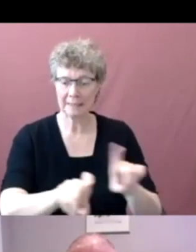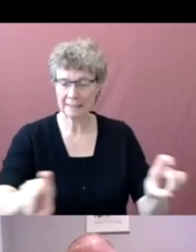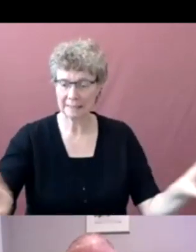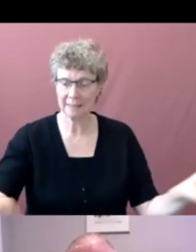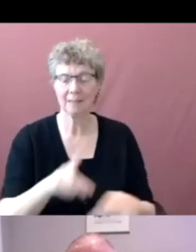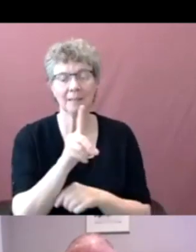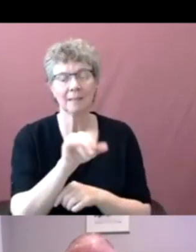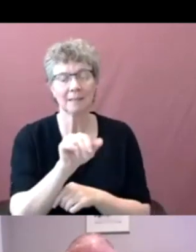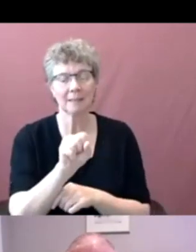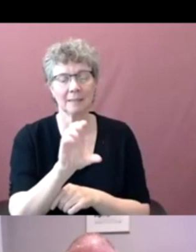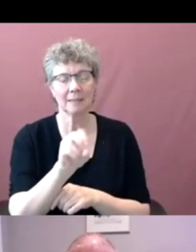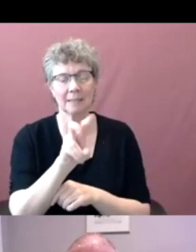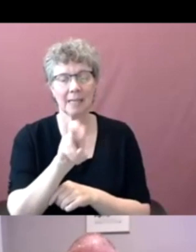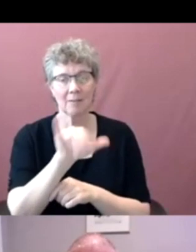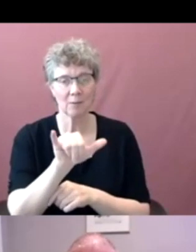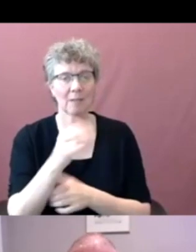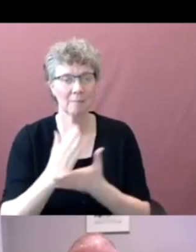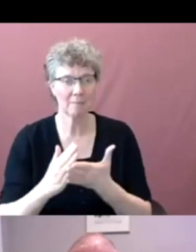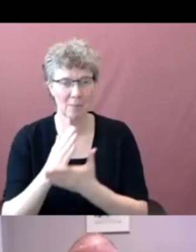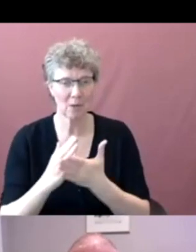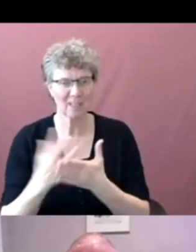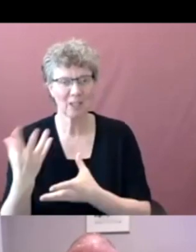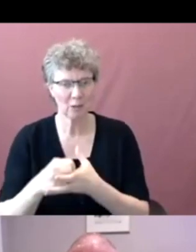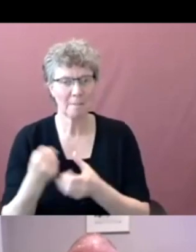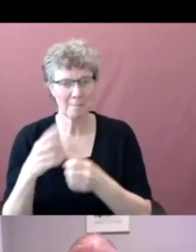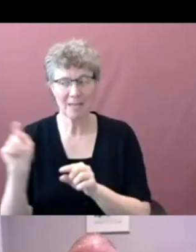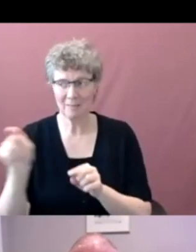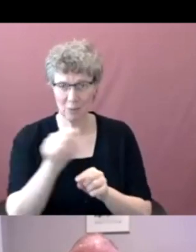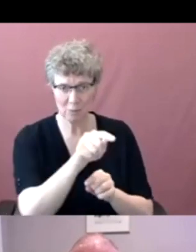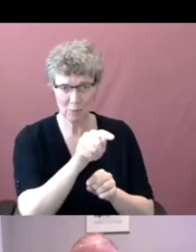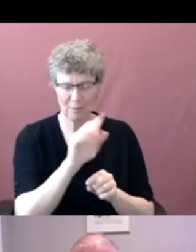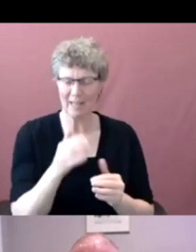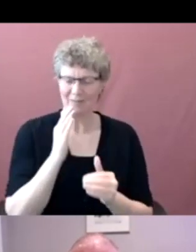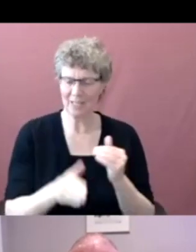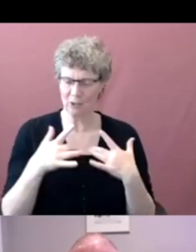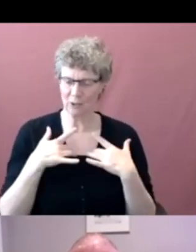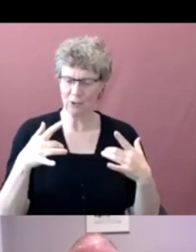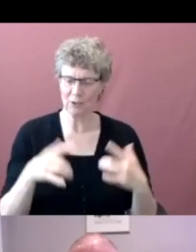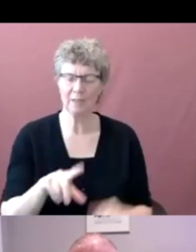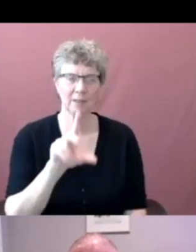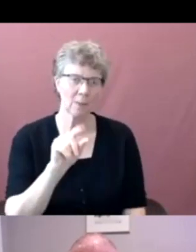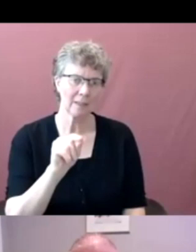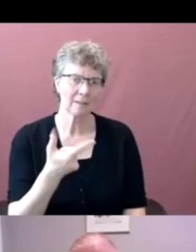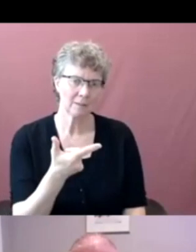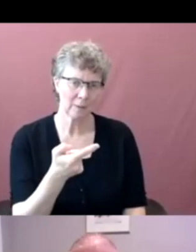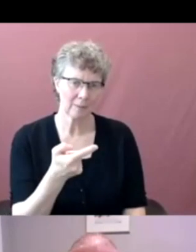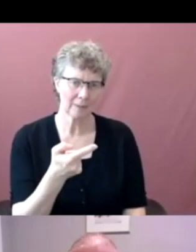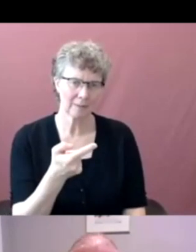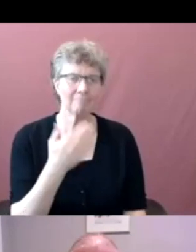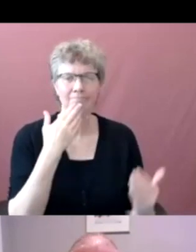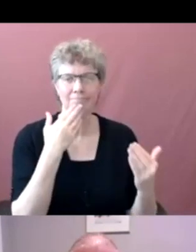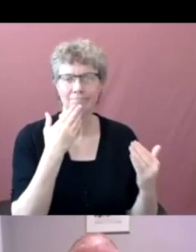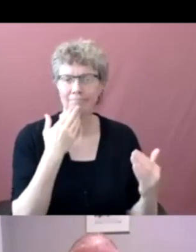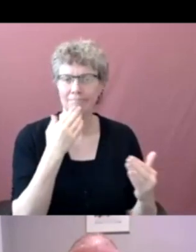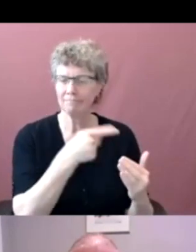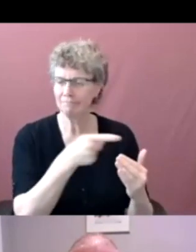and units across the university, wrapped up at the start of the new year. Thank you very much to those of you who participated